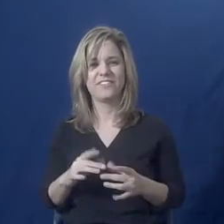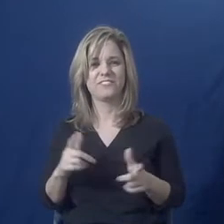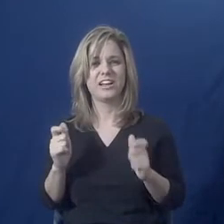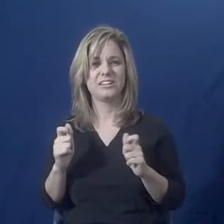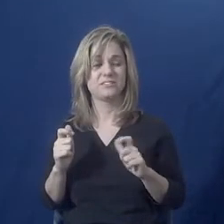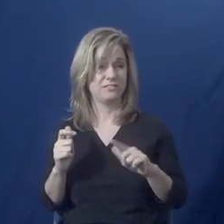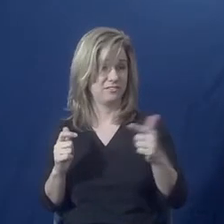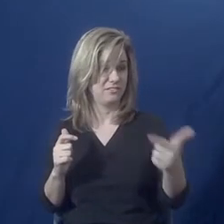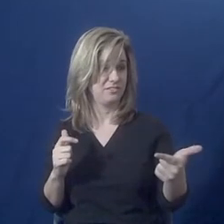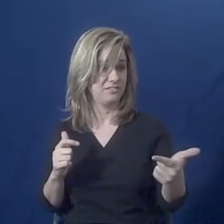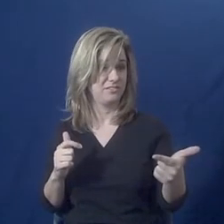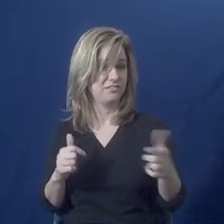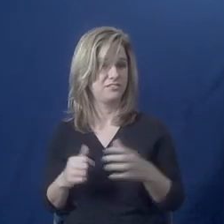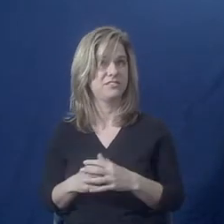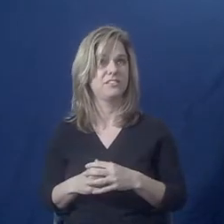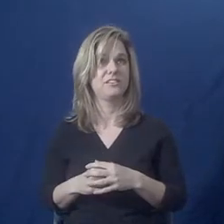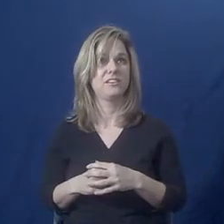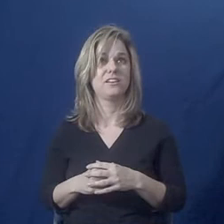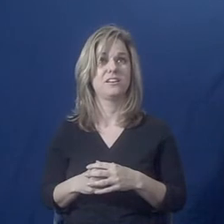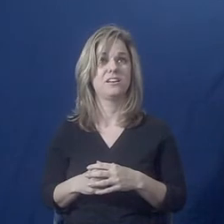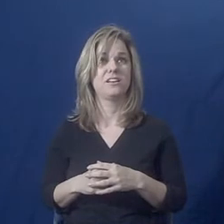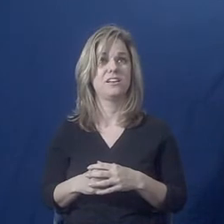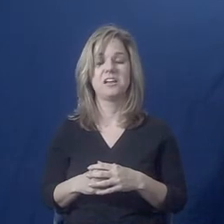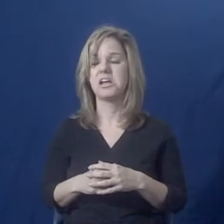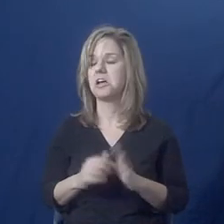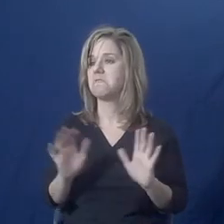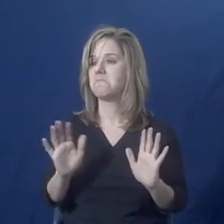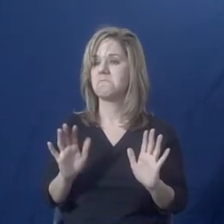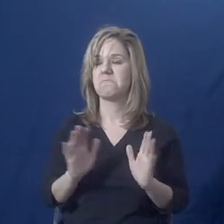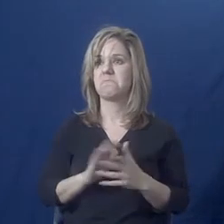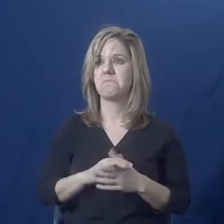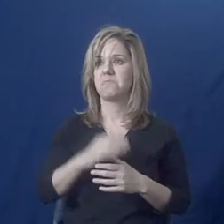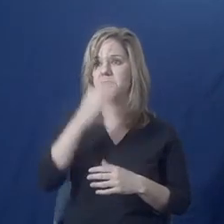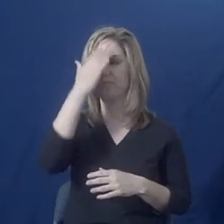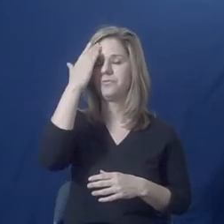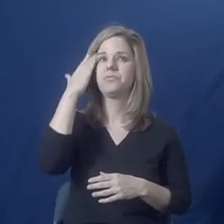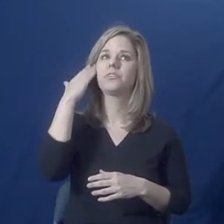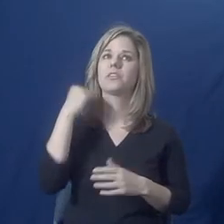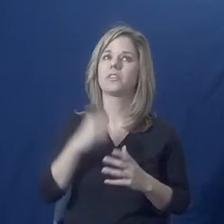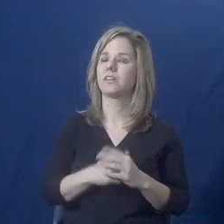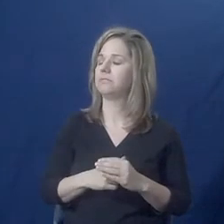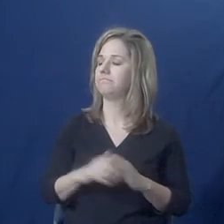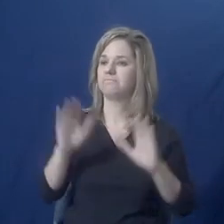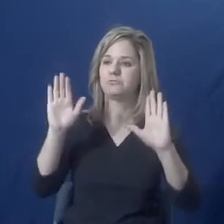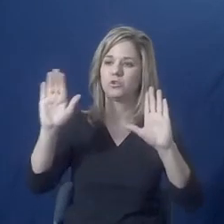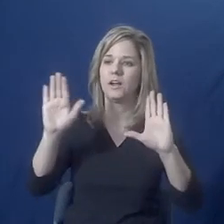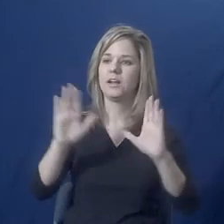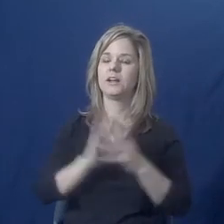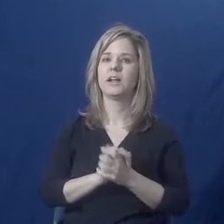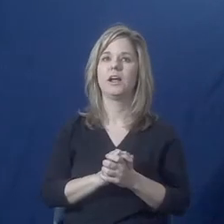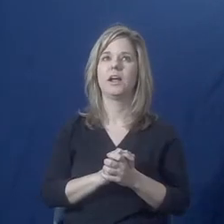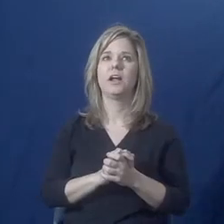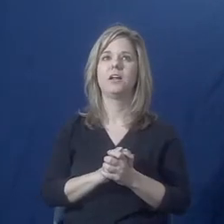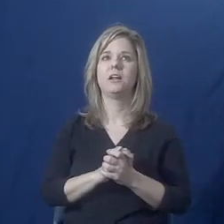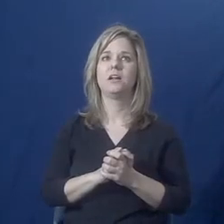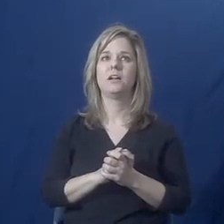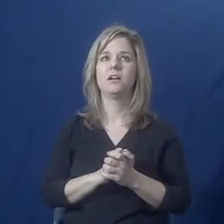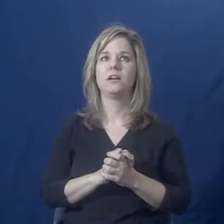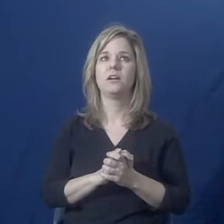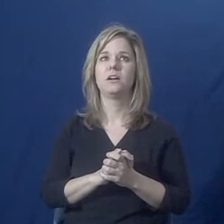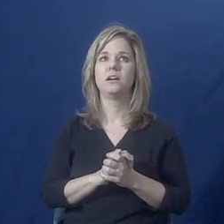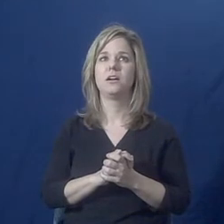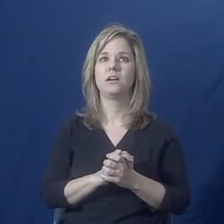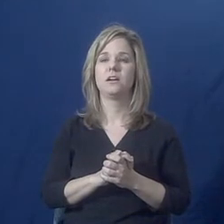No. No, Erica. That's great. I don't know, Roxanne, if people have an address